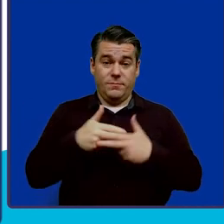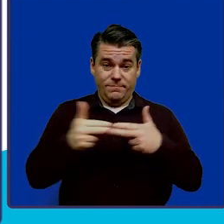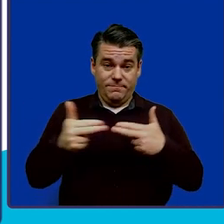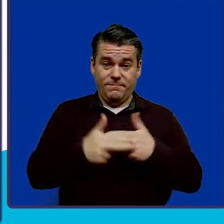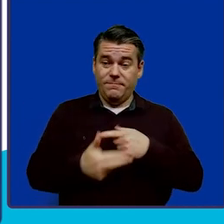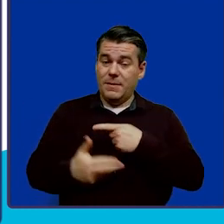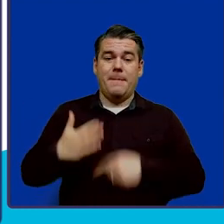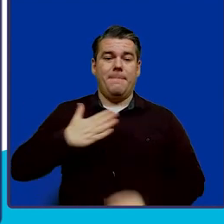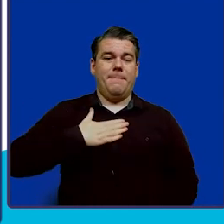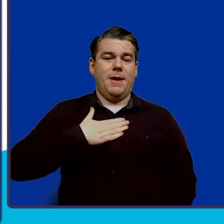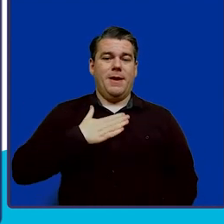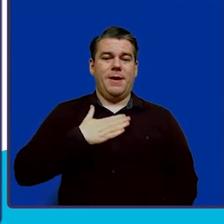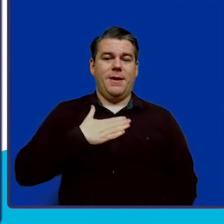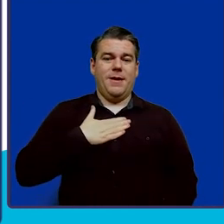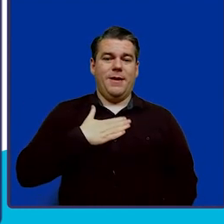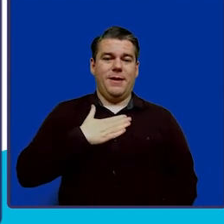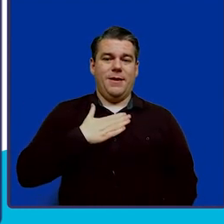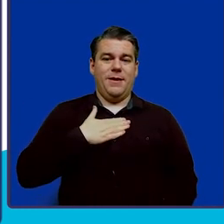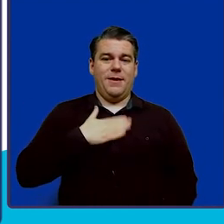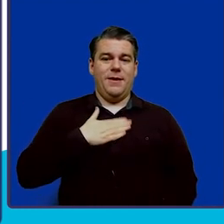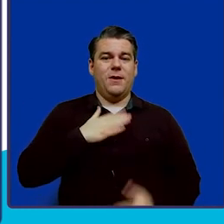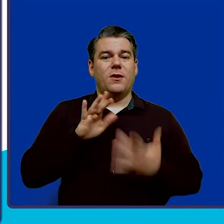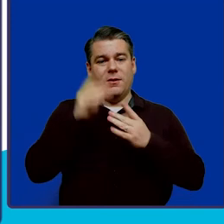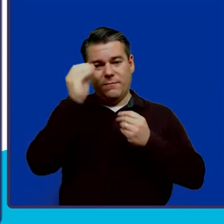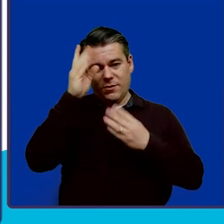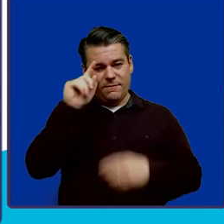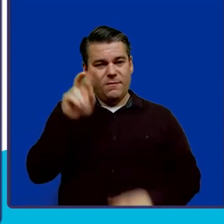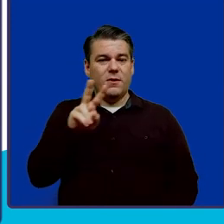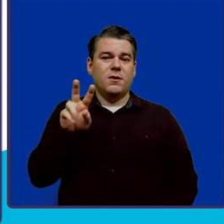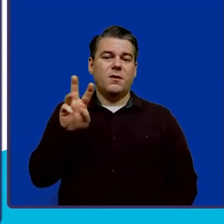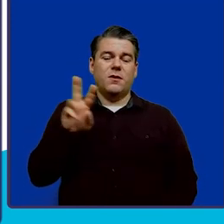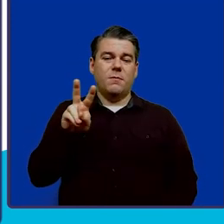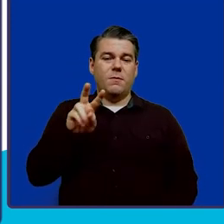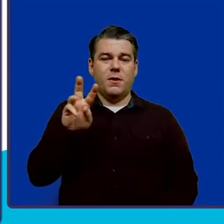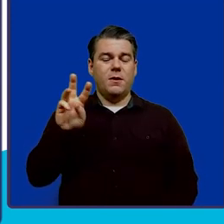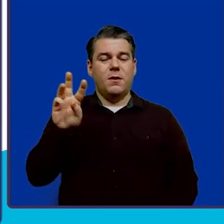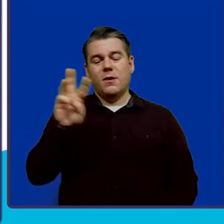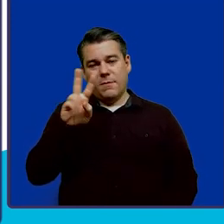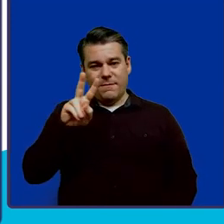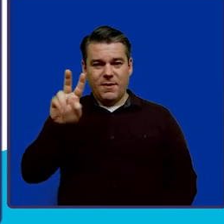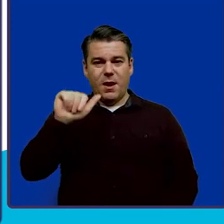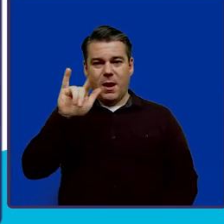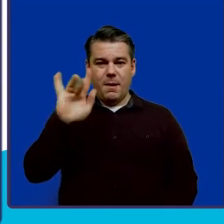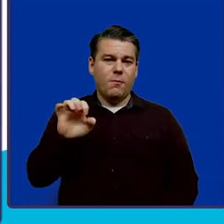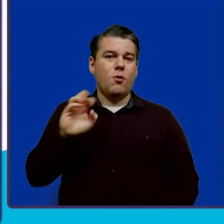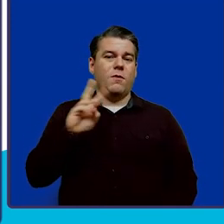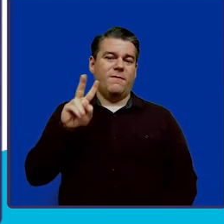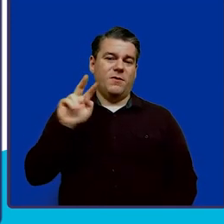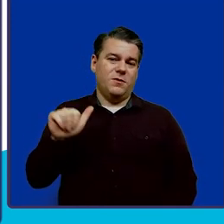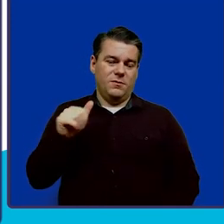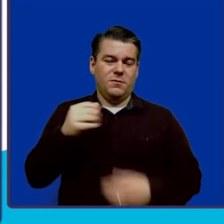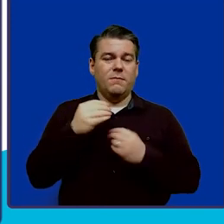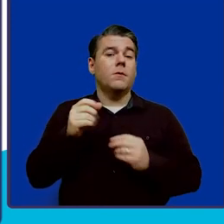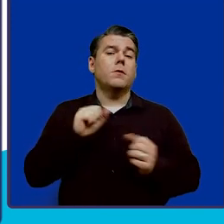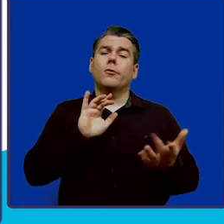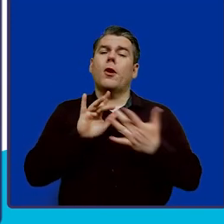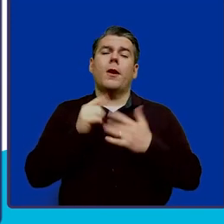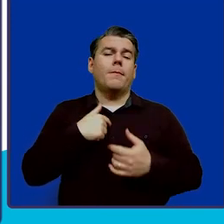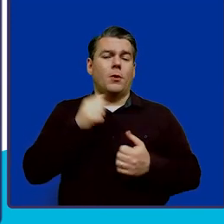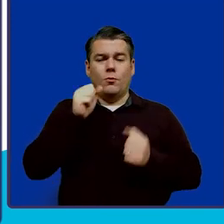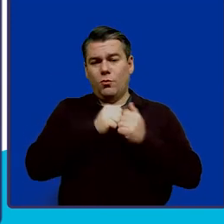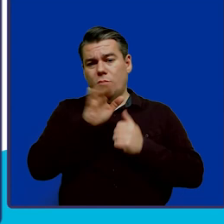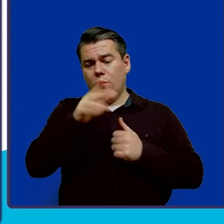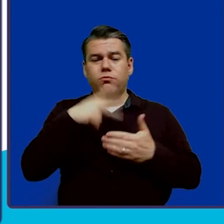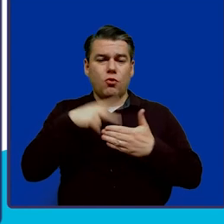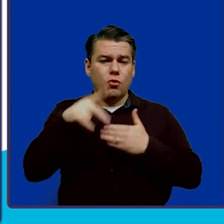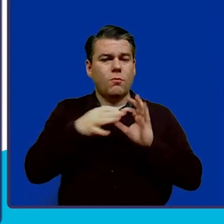is my contact information for WB ABLE at the West Virginia State Treasurer's Office. Please reach out to me with any of